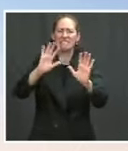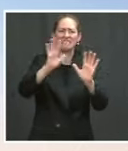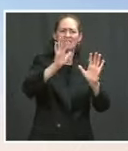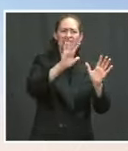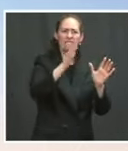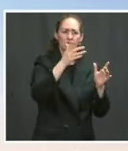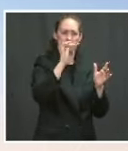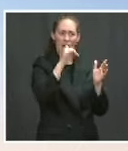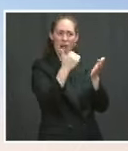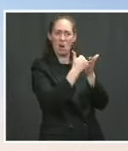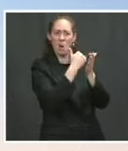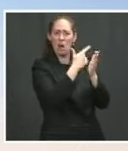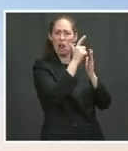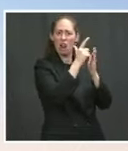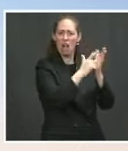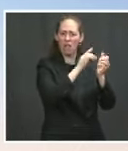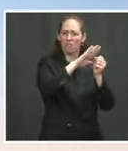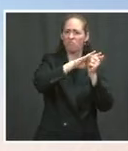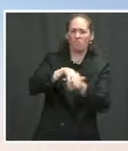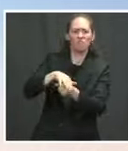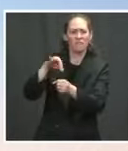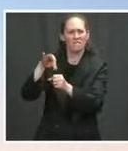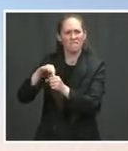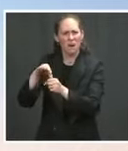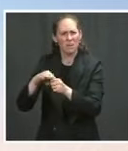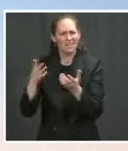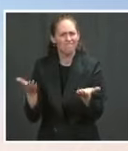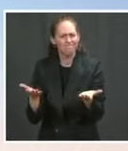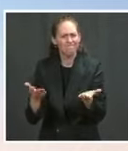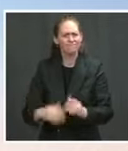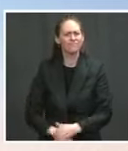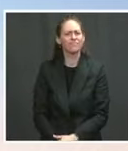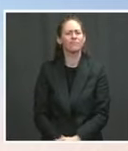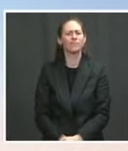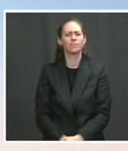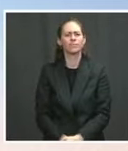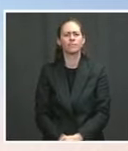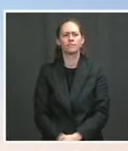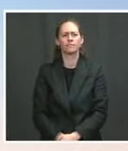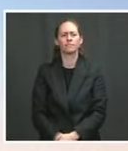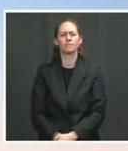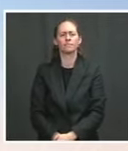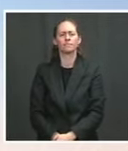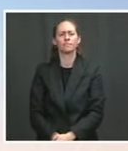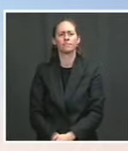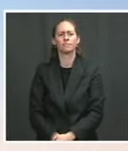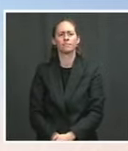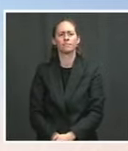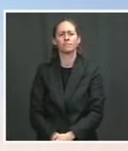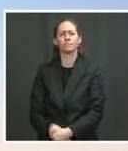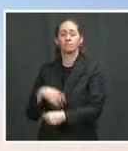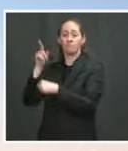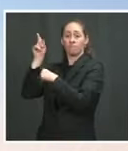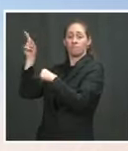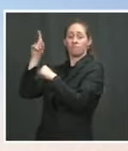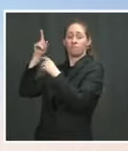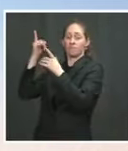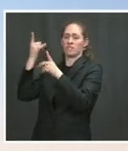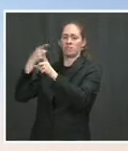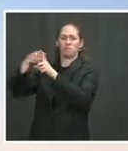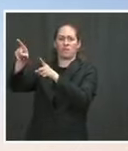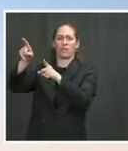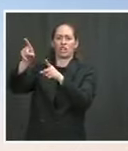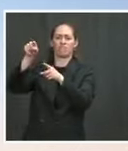Well, on the second question, he will leave that up to his Attorney General and leaders at the Justice Department. I will say the